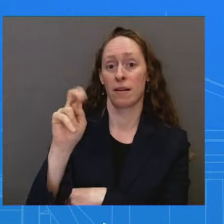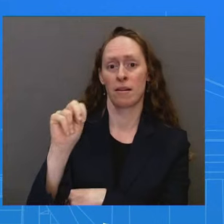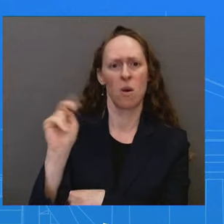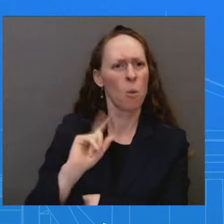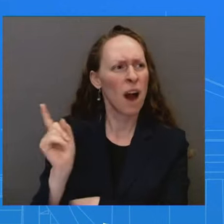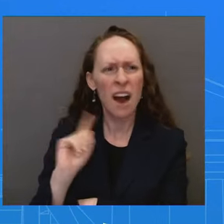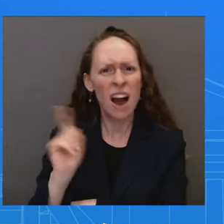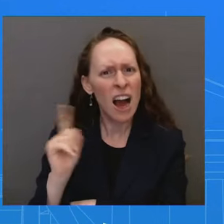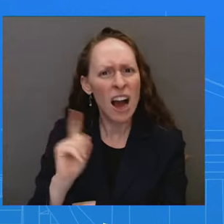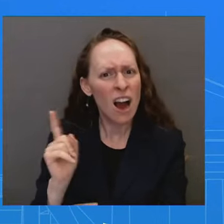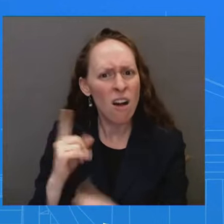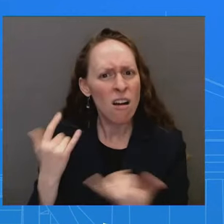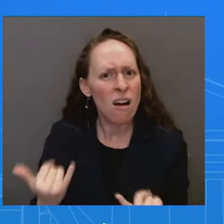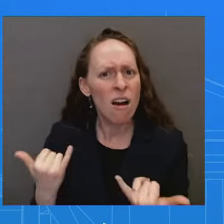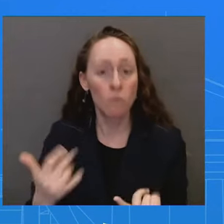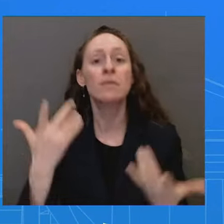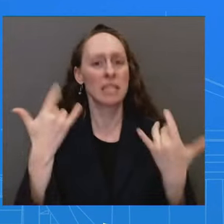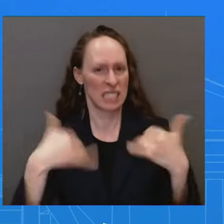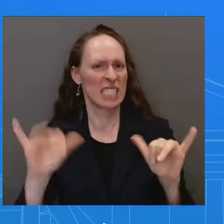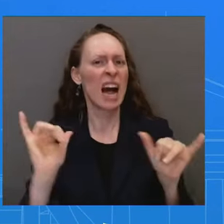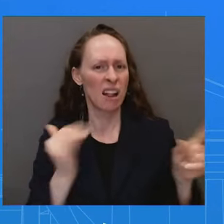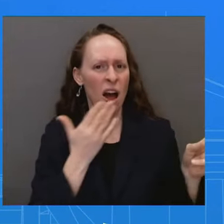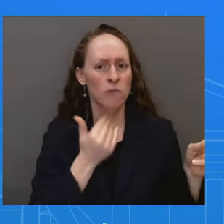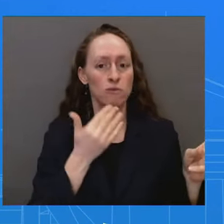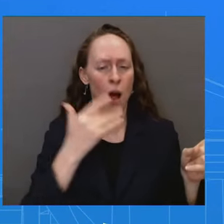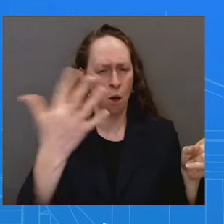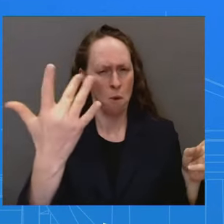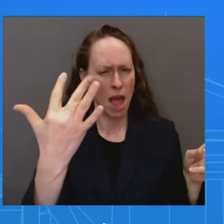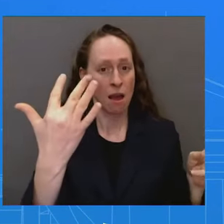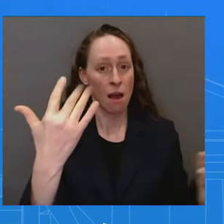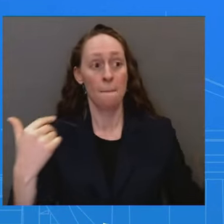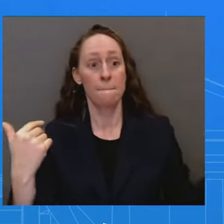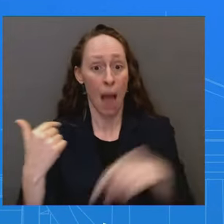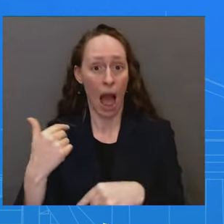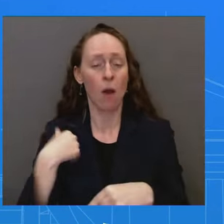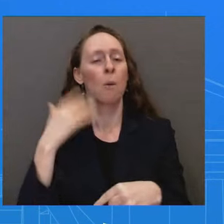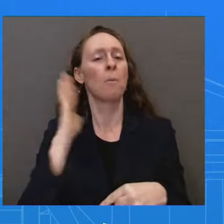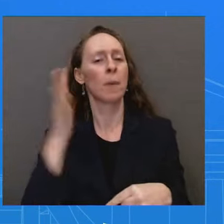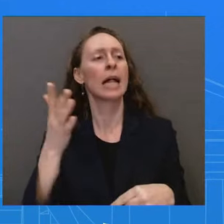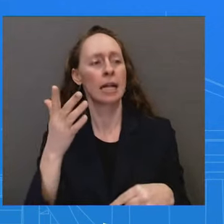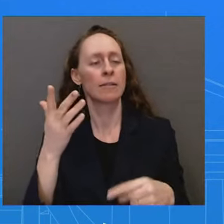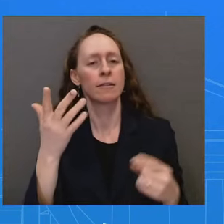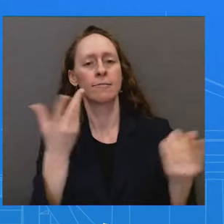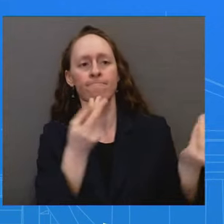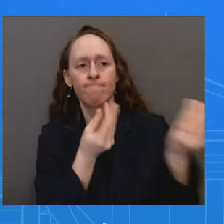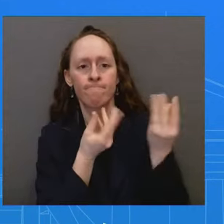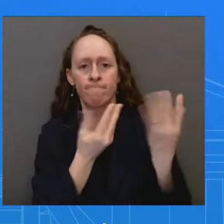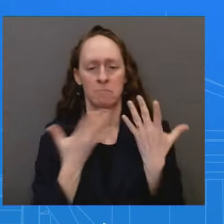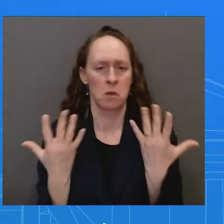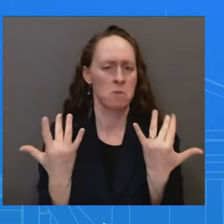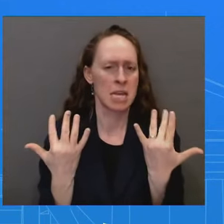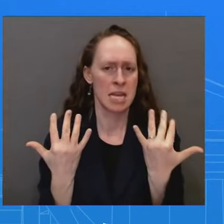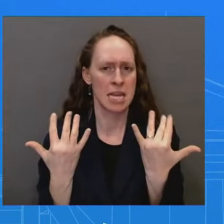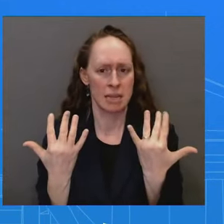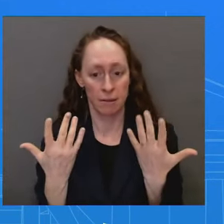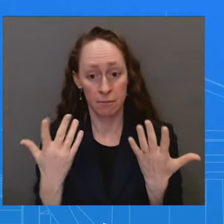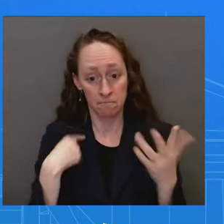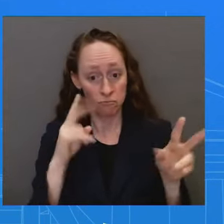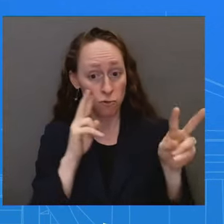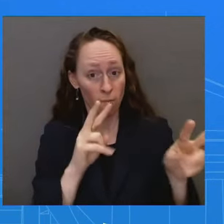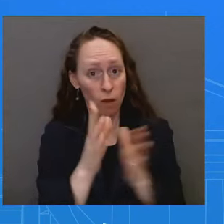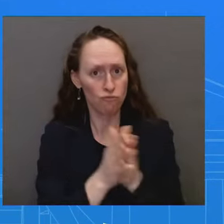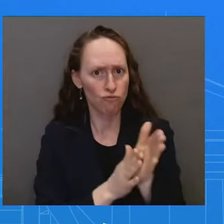he discussed and what he learned. And, uh, uh, we'll-we'll look forward to that report when he gets, uh, back to Washington, D.C. But I don't want to get in-and,